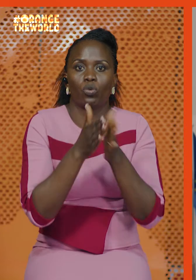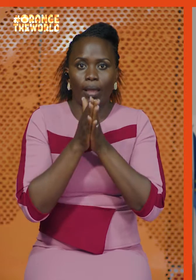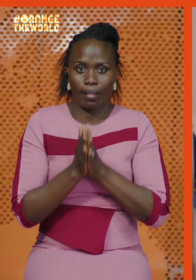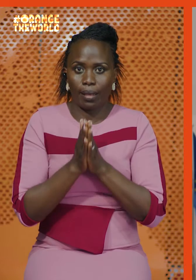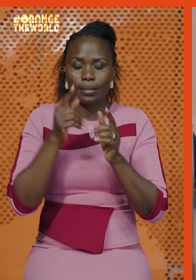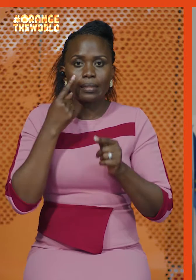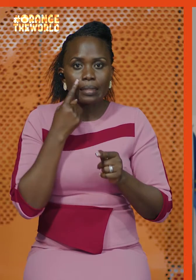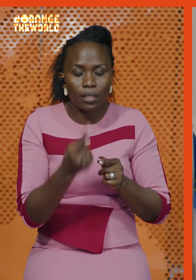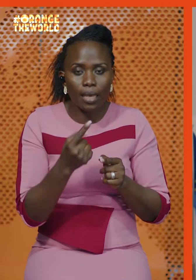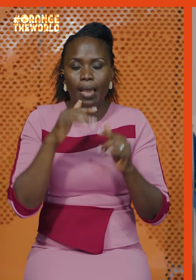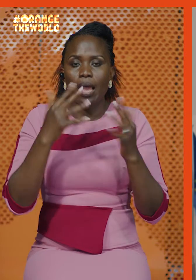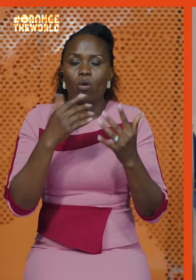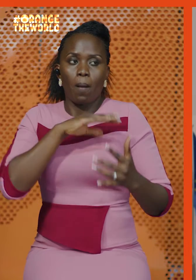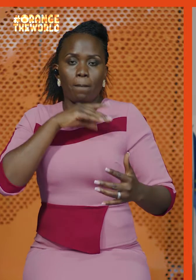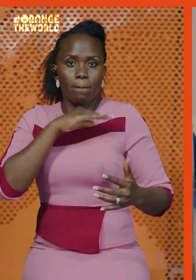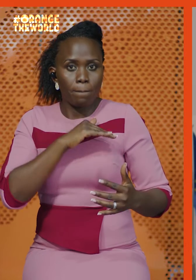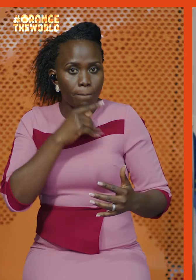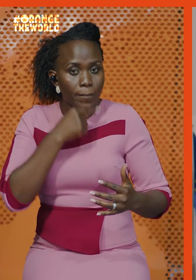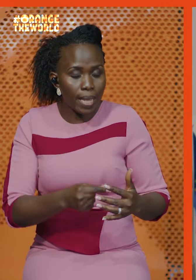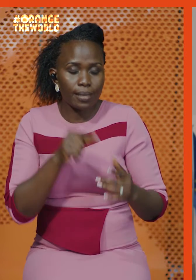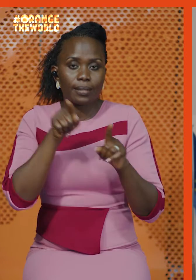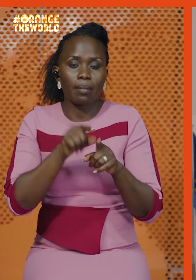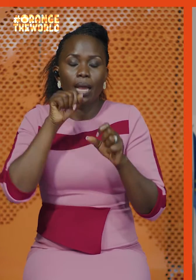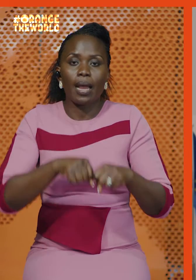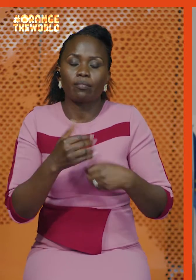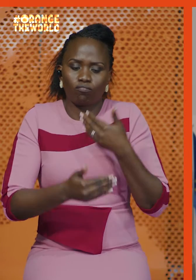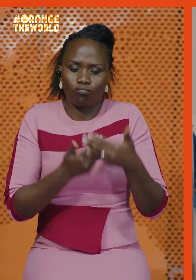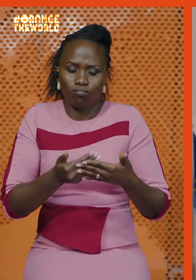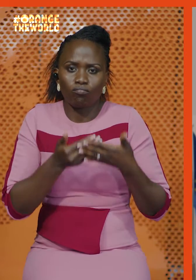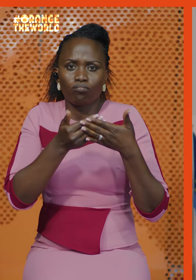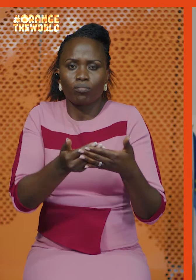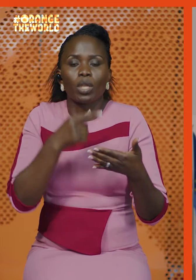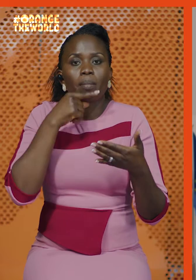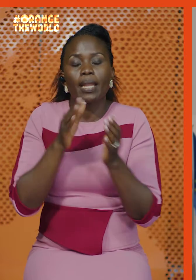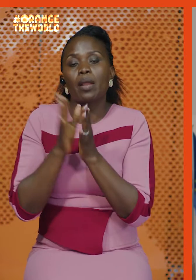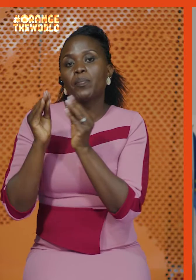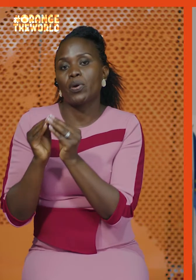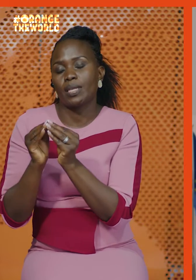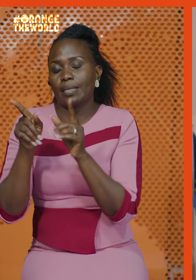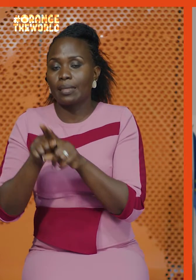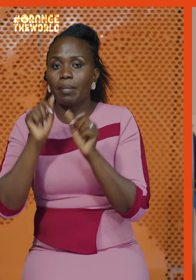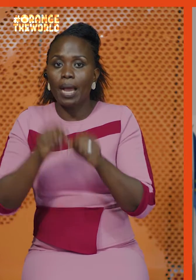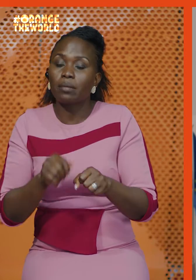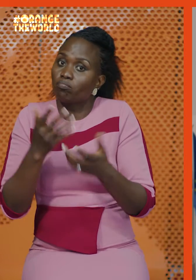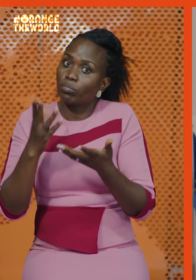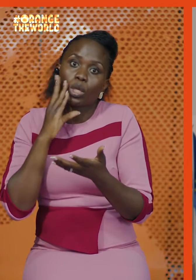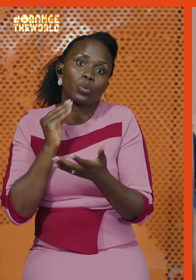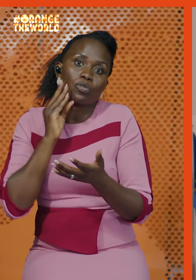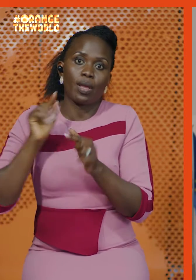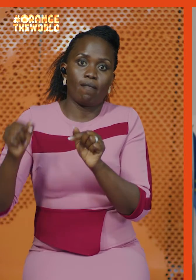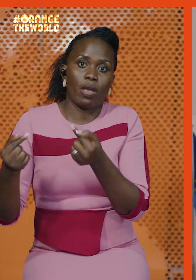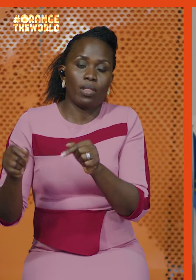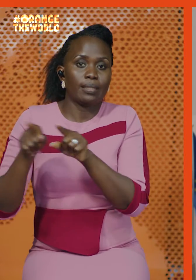also have to see the fact that men both can be perpetrators but men and boys can also be victims of